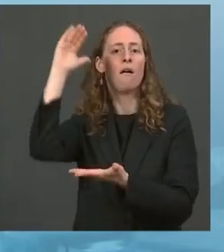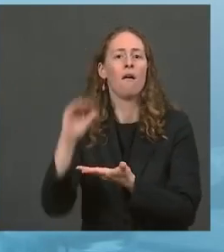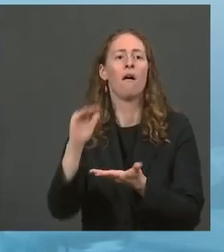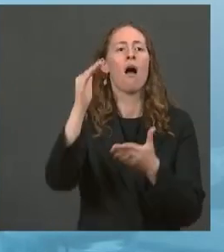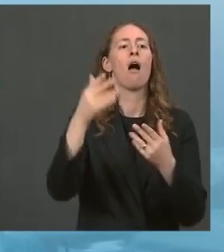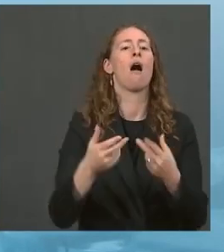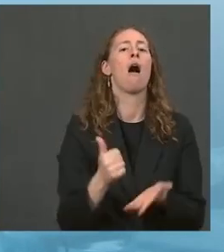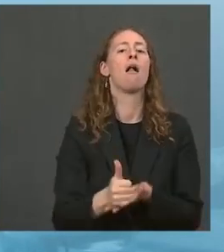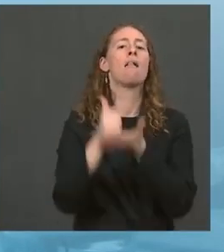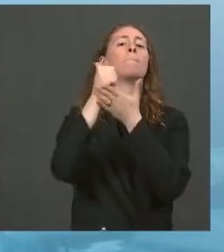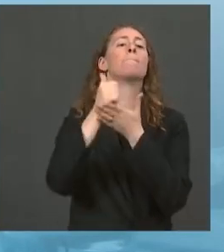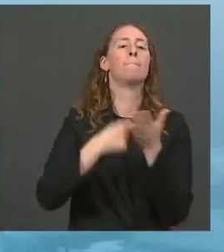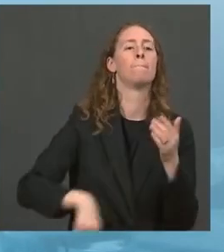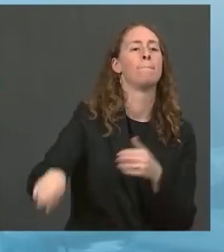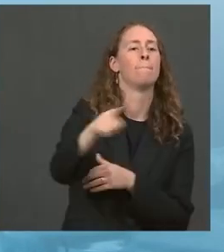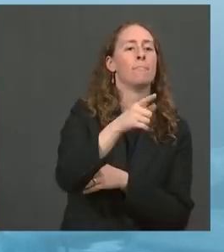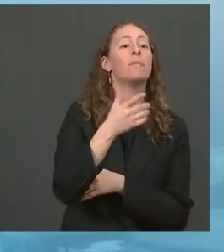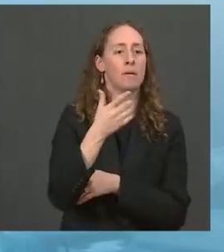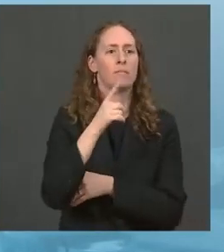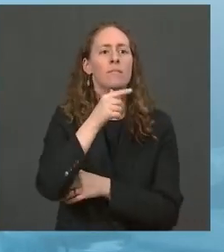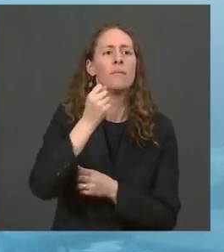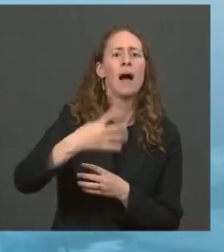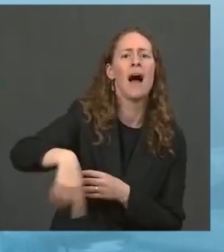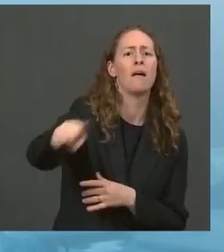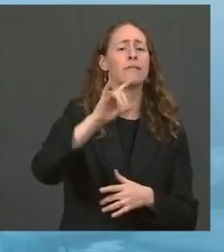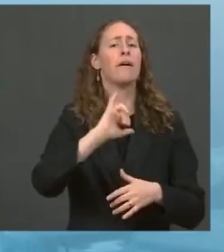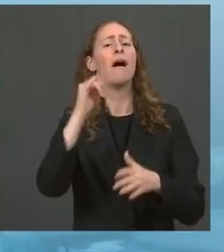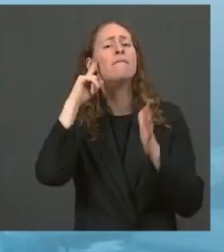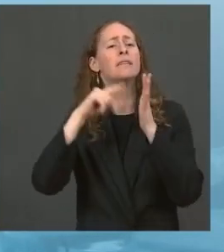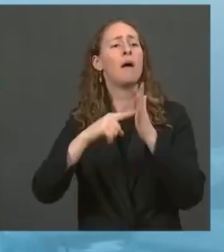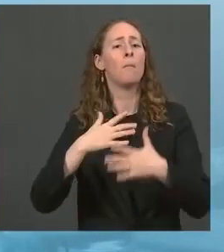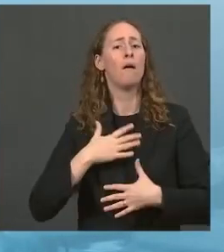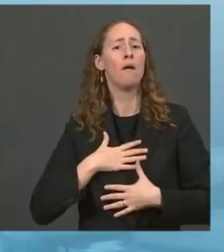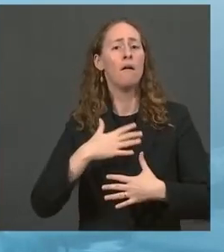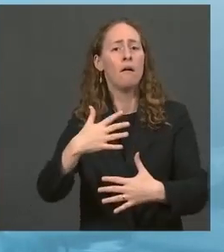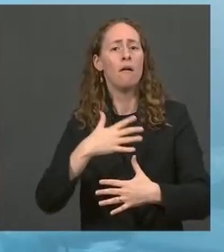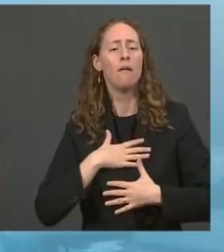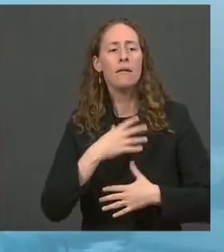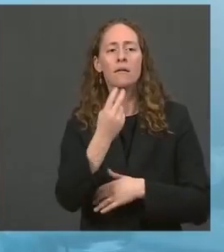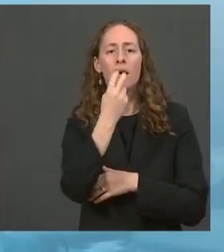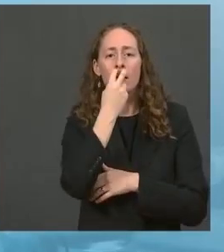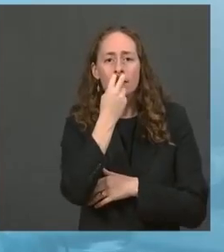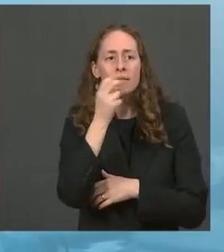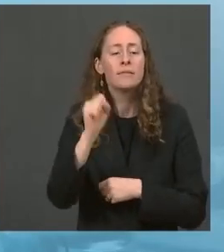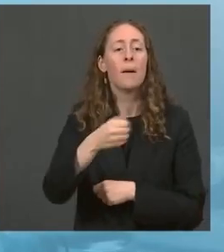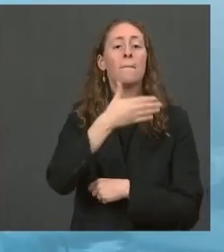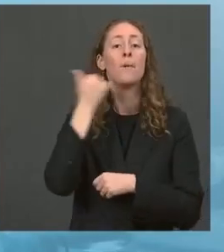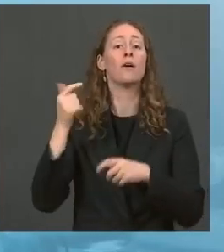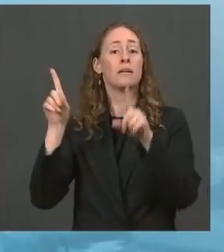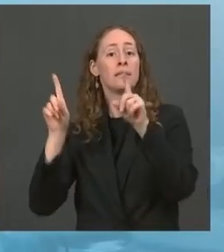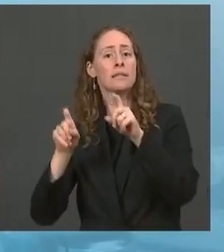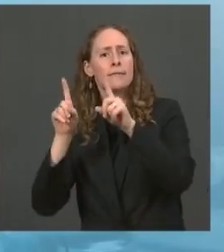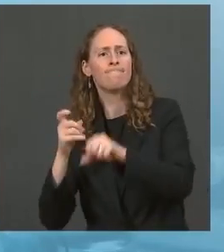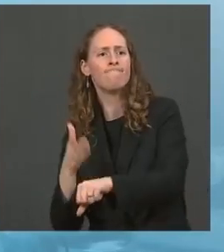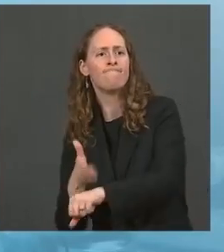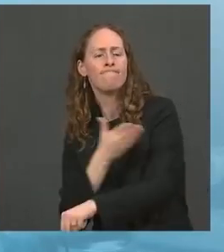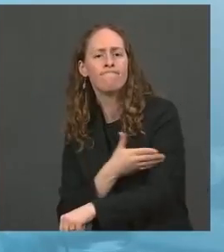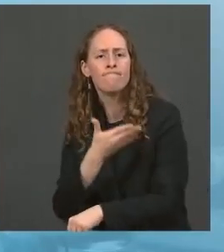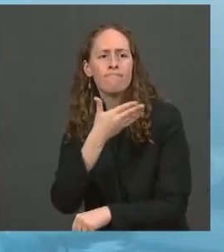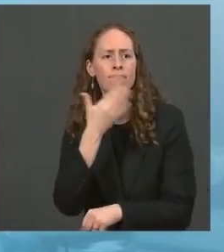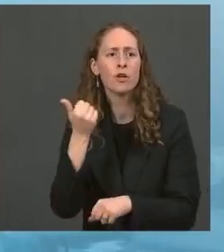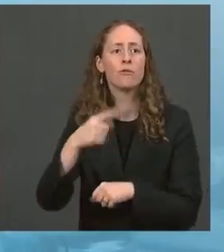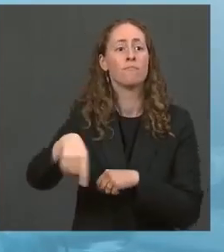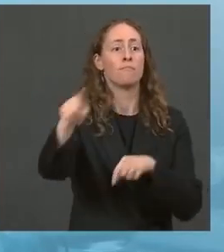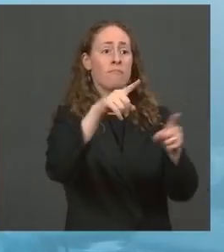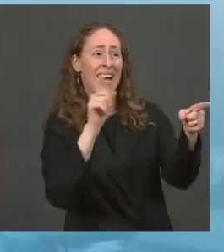bulk oxygen support, expanded testing and strengthening healthcare systems and more. And we're going to help all